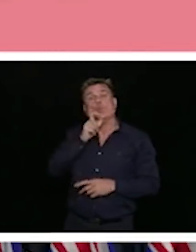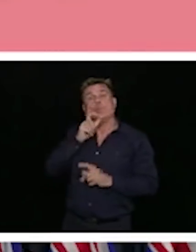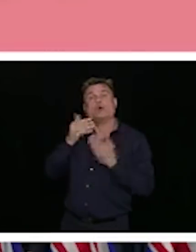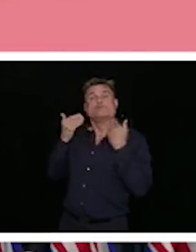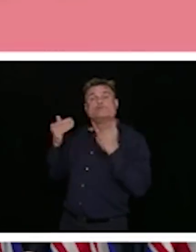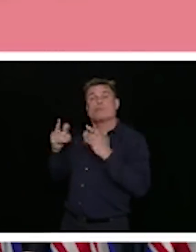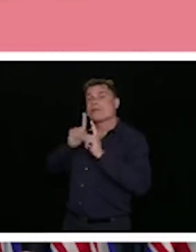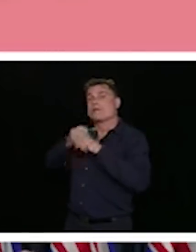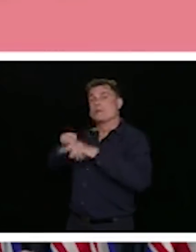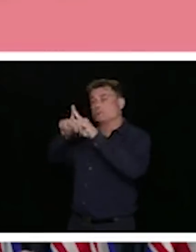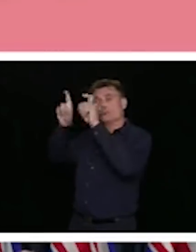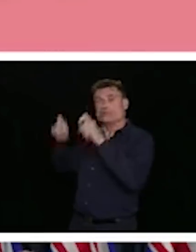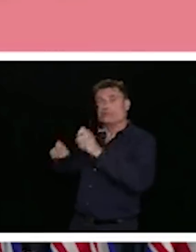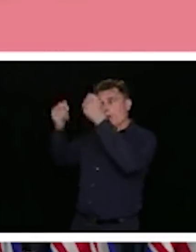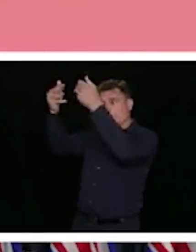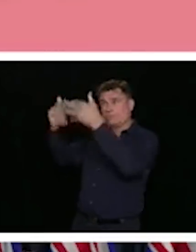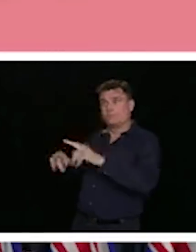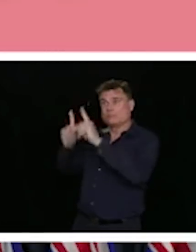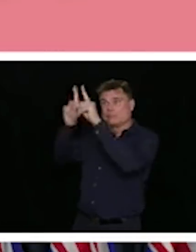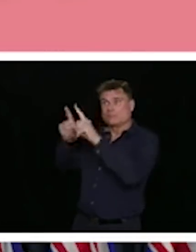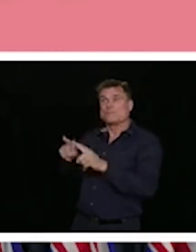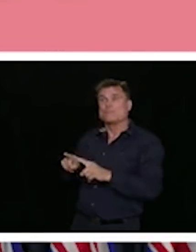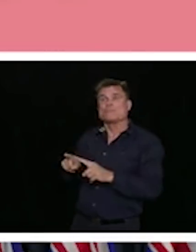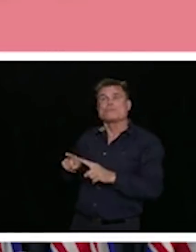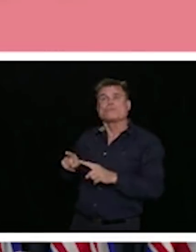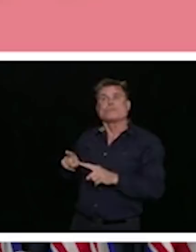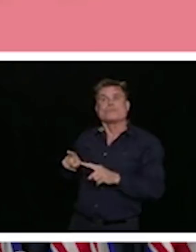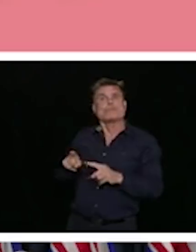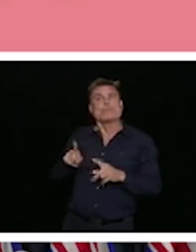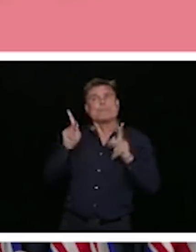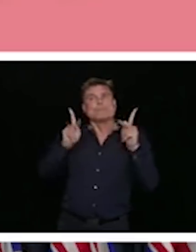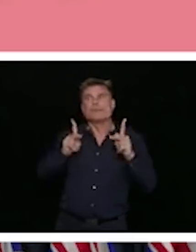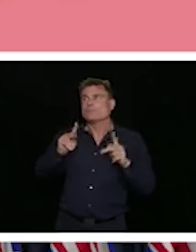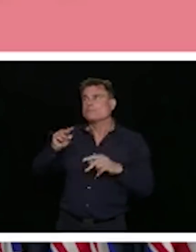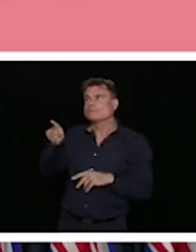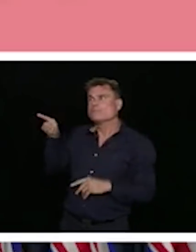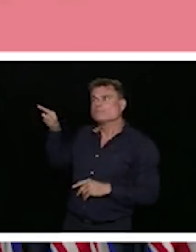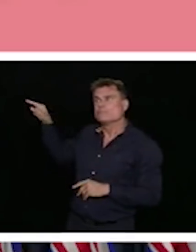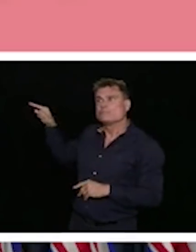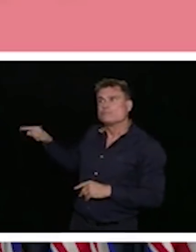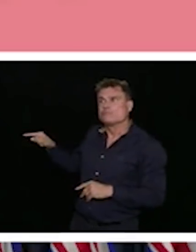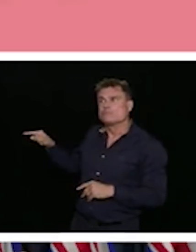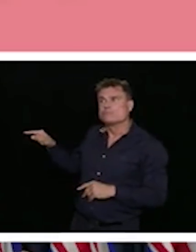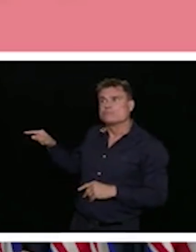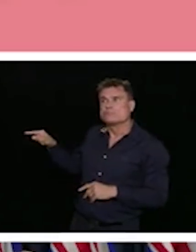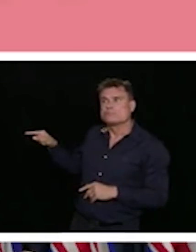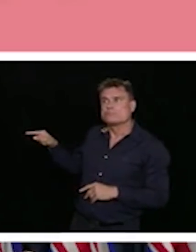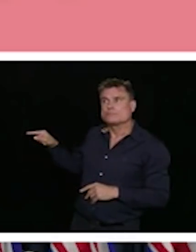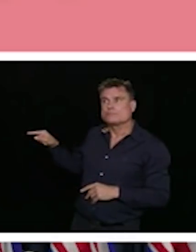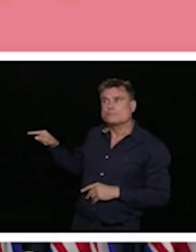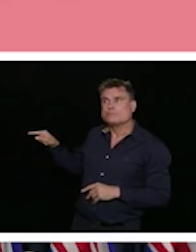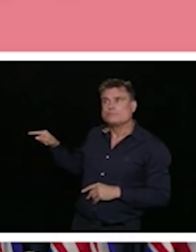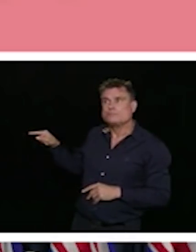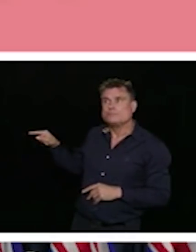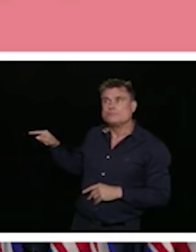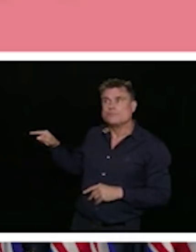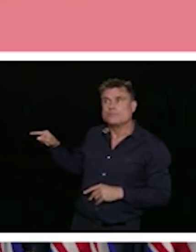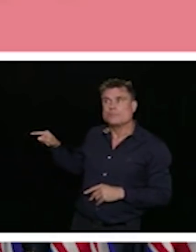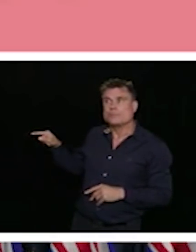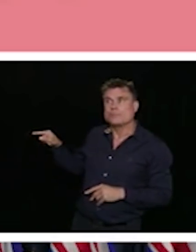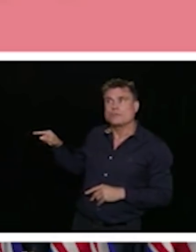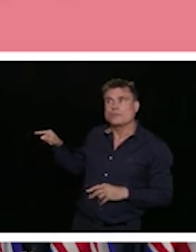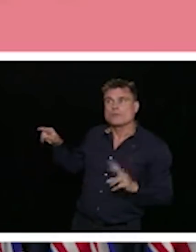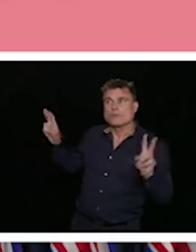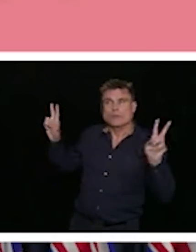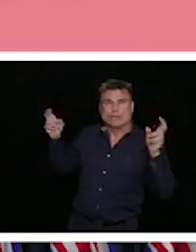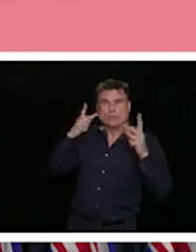British Columbia. So it tells us, you know, is the people that responded similar or different to our population? And then it gives you an idea of what